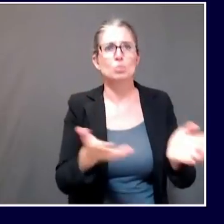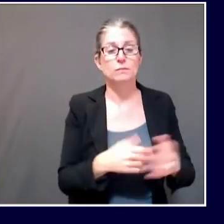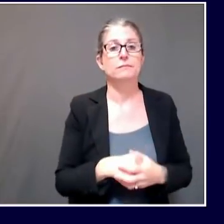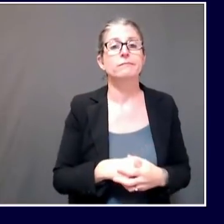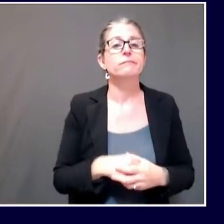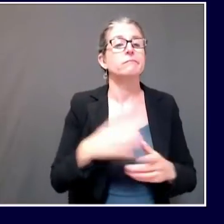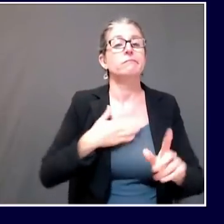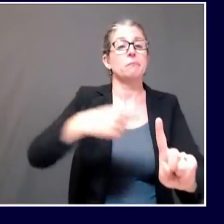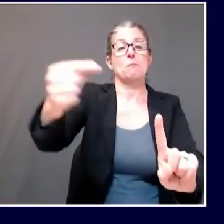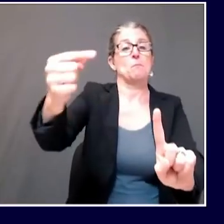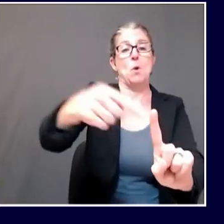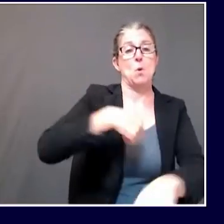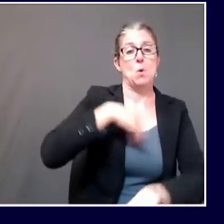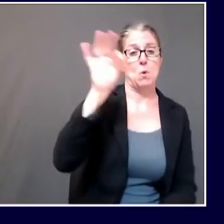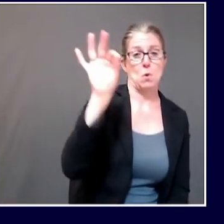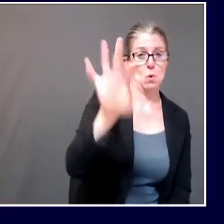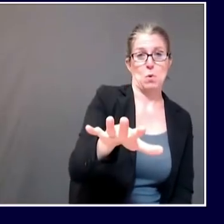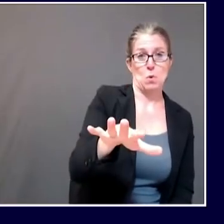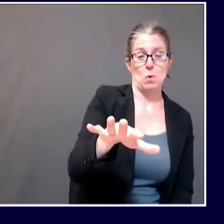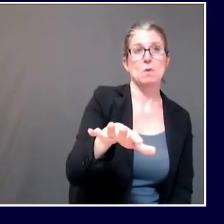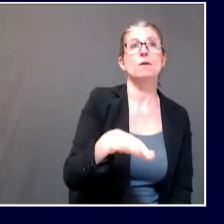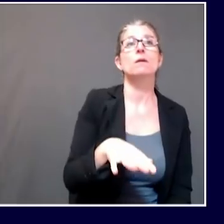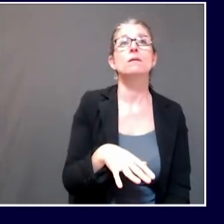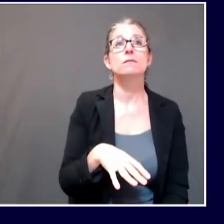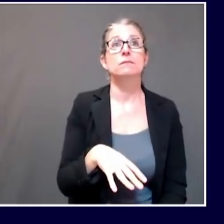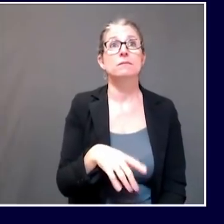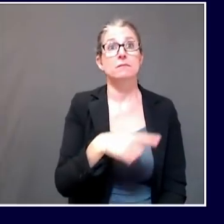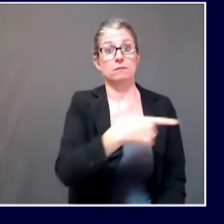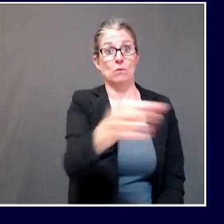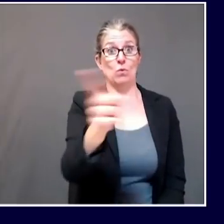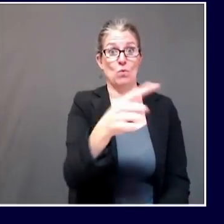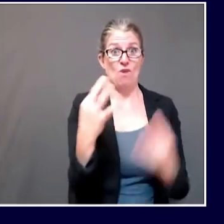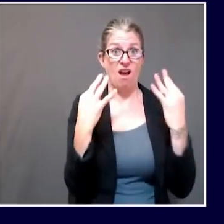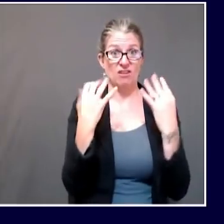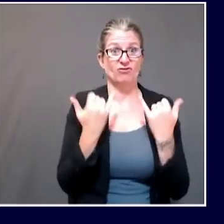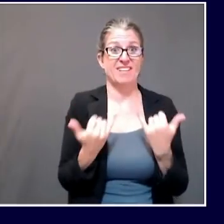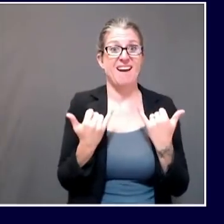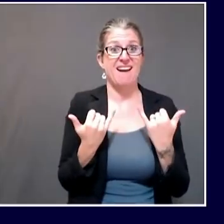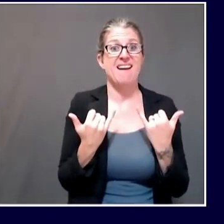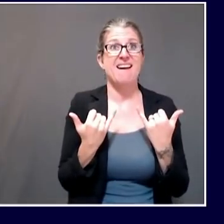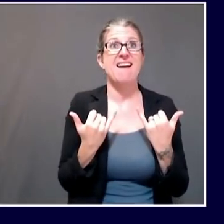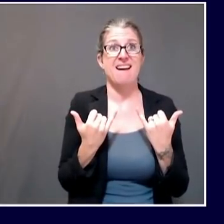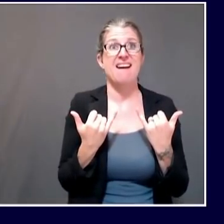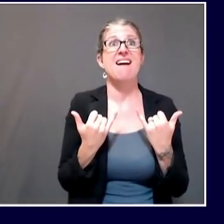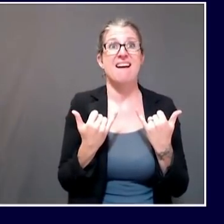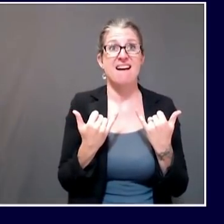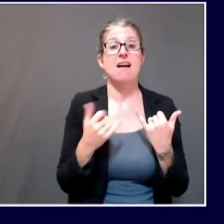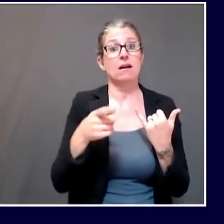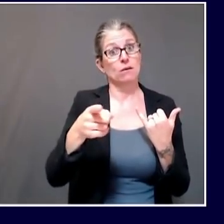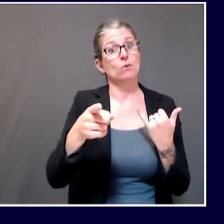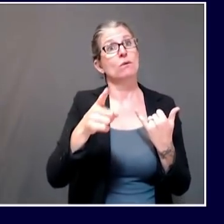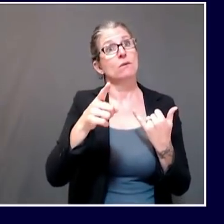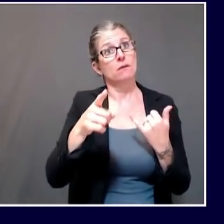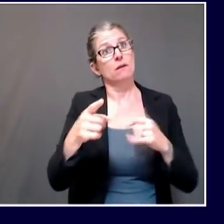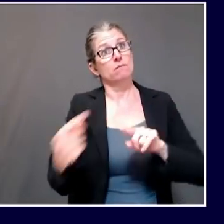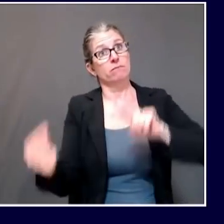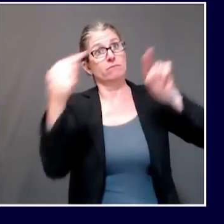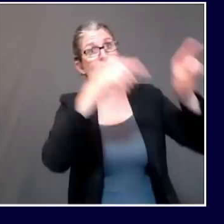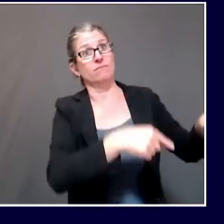if you happen to be watching right now and you happen to be a parishioner or a congregant at the Calvary Baptist Church,